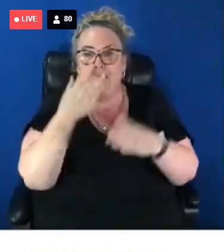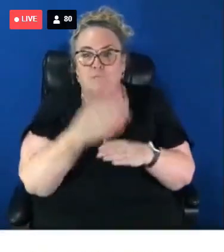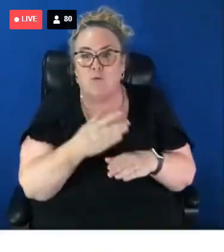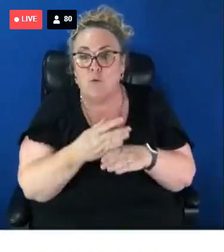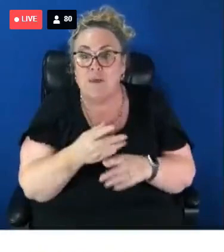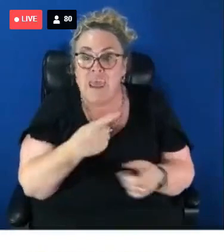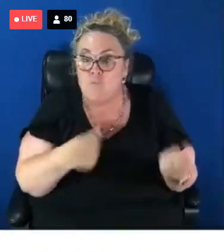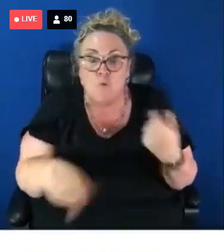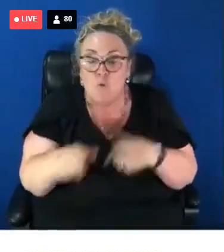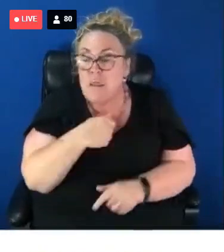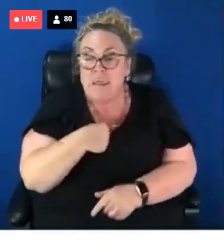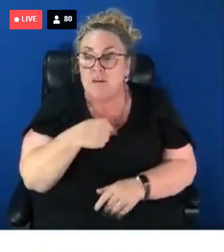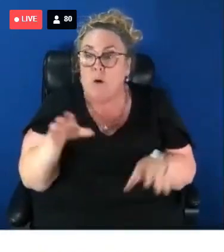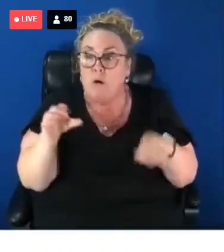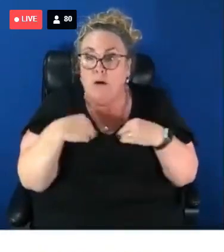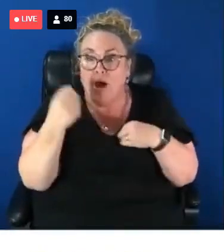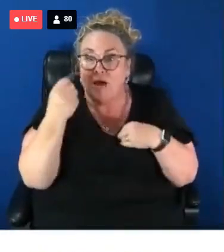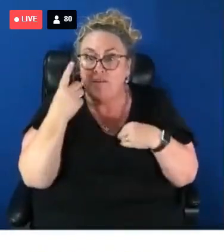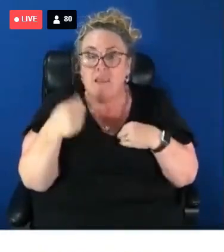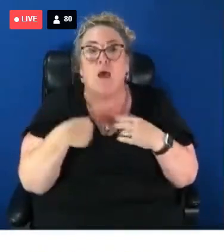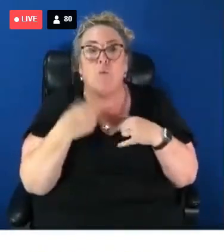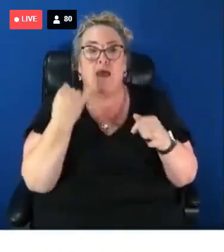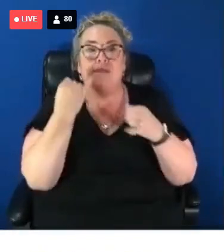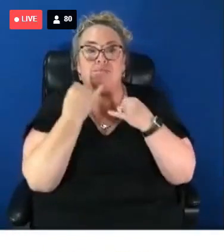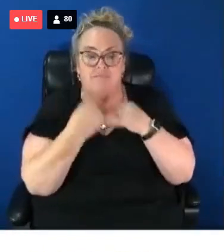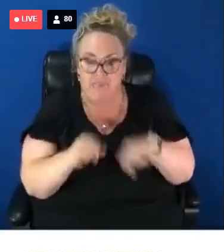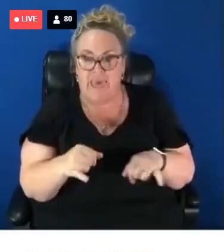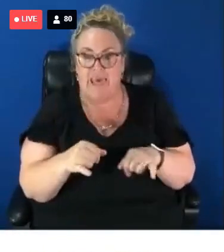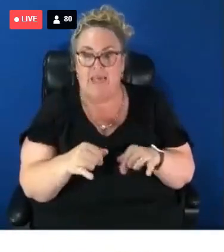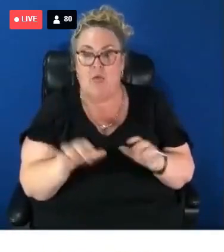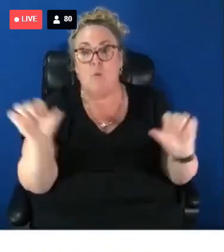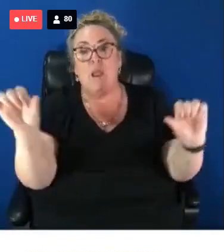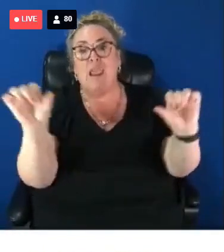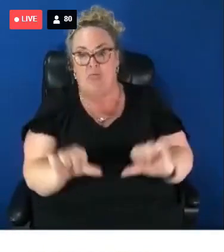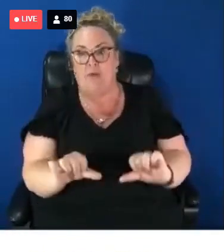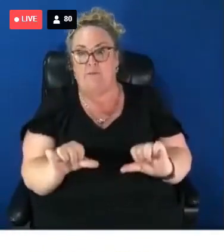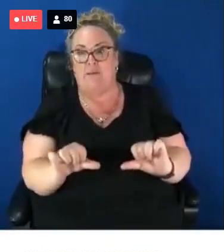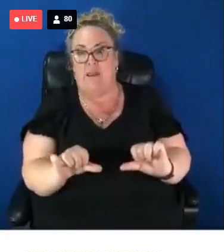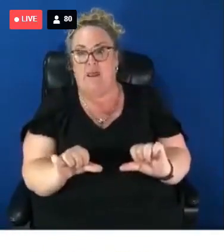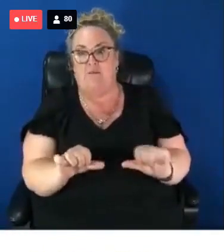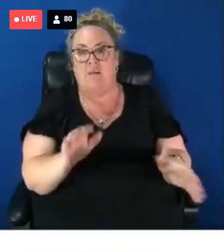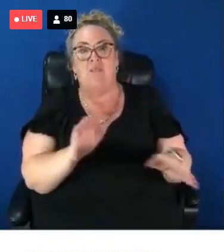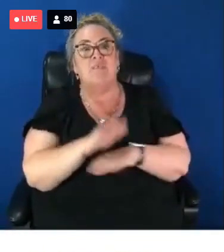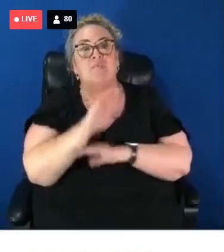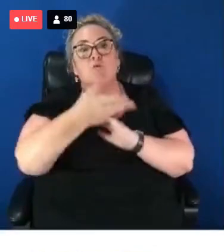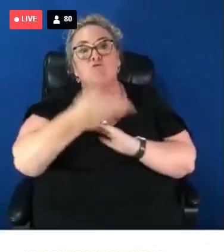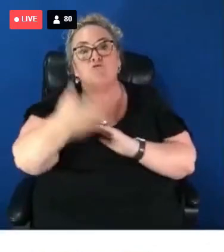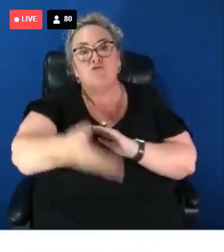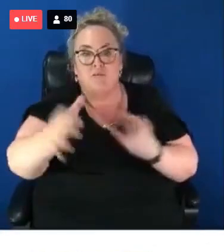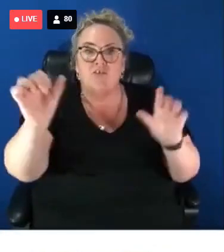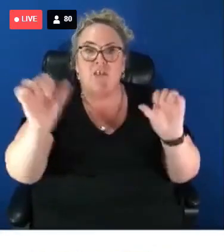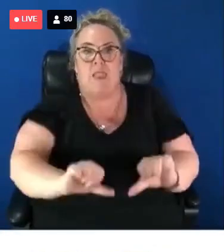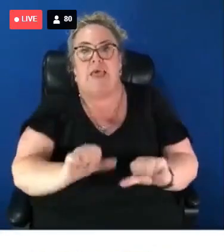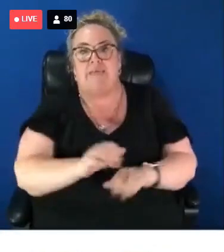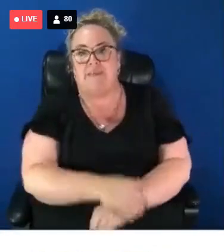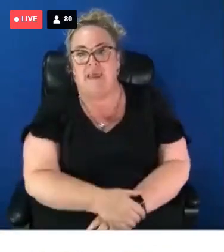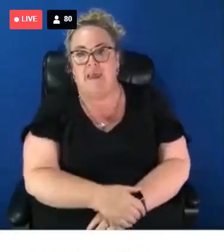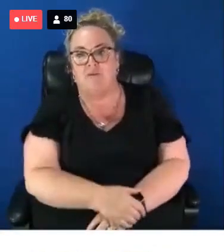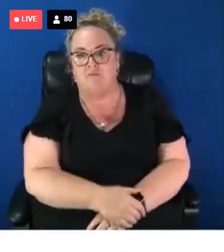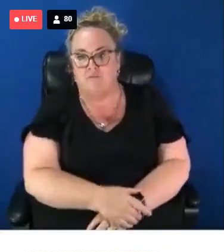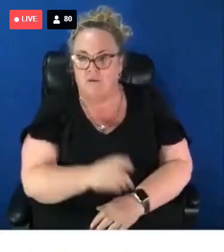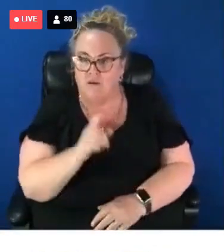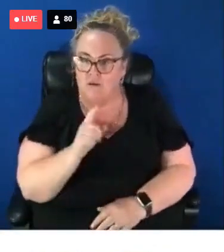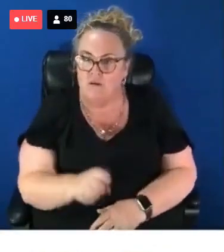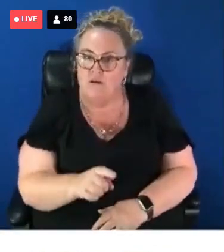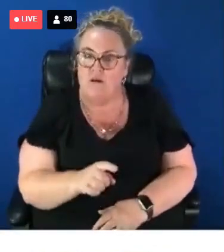concept, then we are failing, we are letting those people down, and we are letting future generations down. A proper, fully